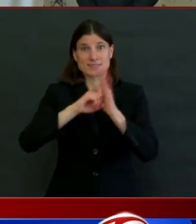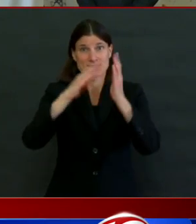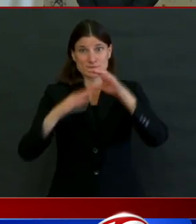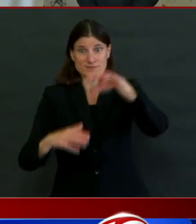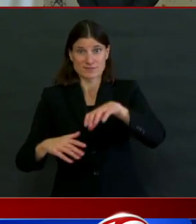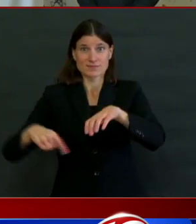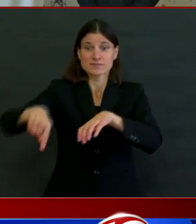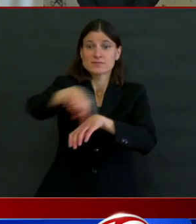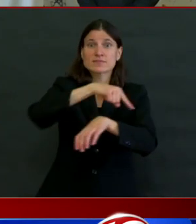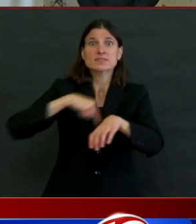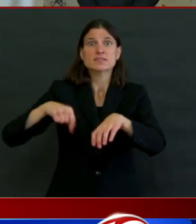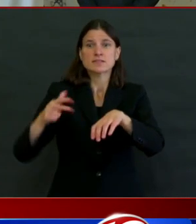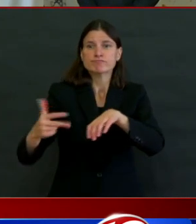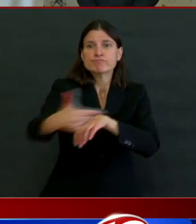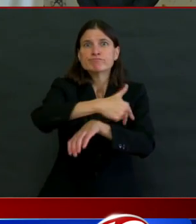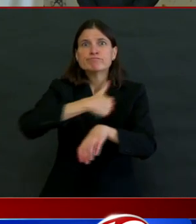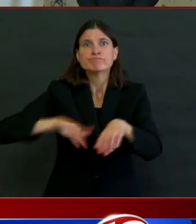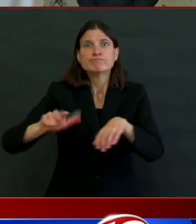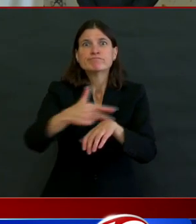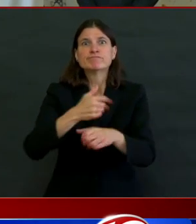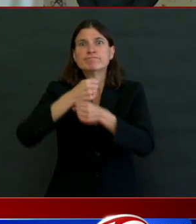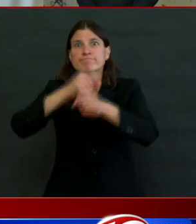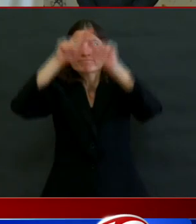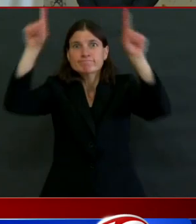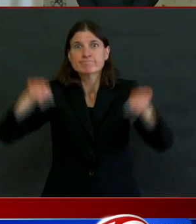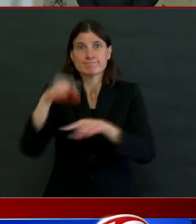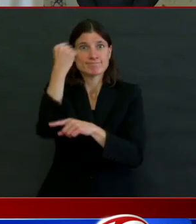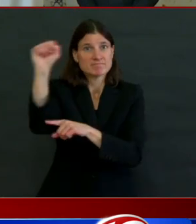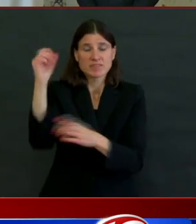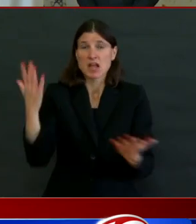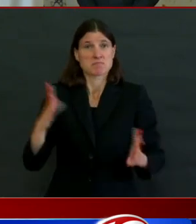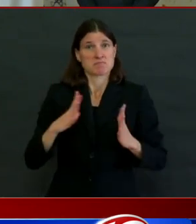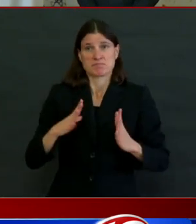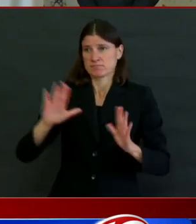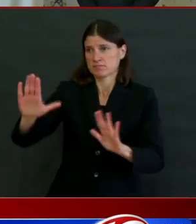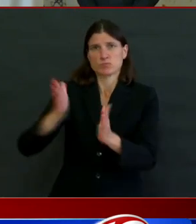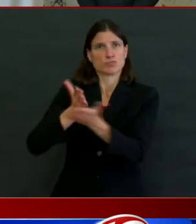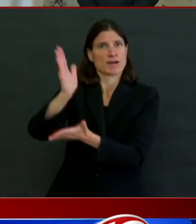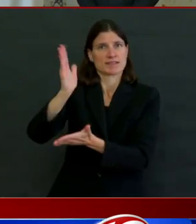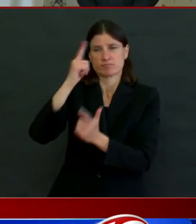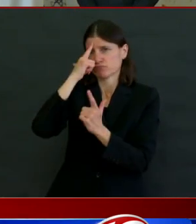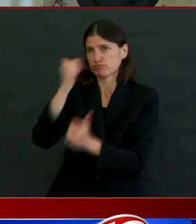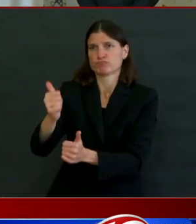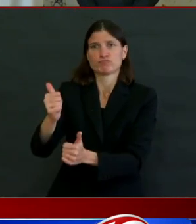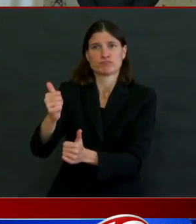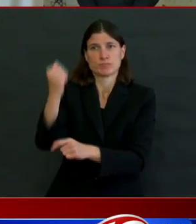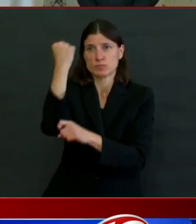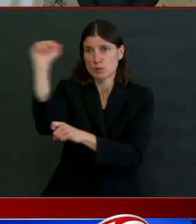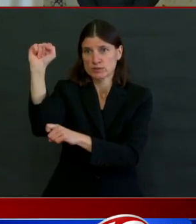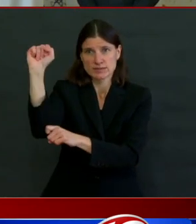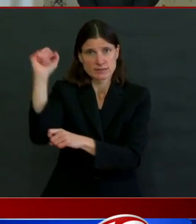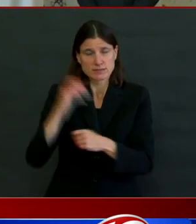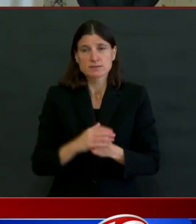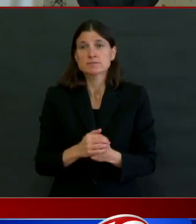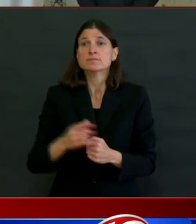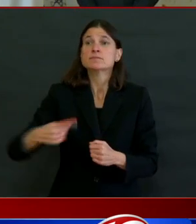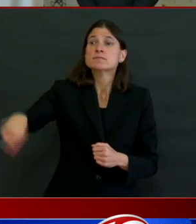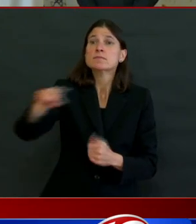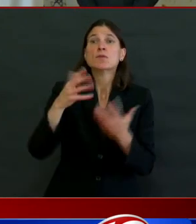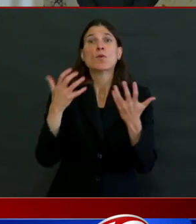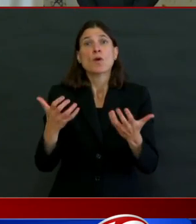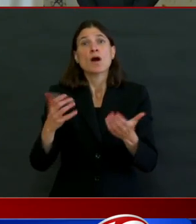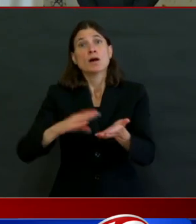the ACI. What I have done is released a certain number of them who